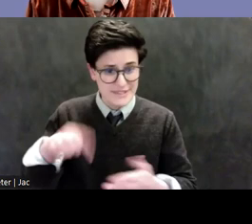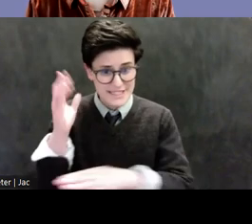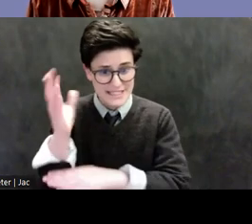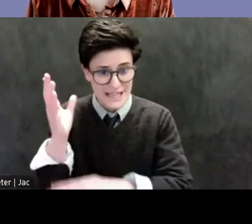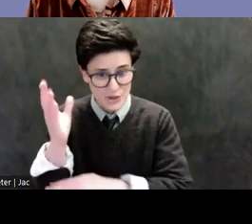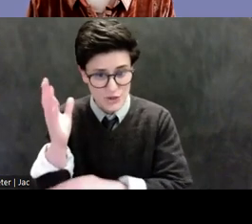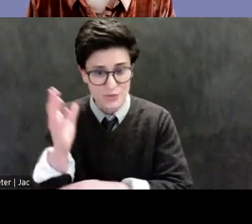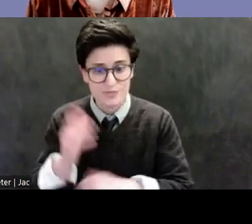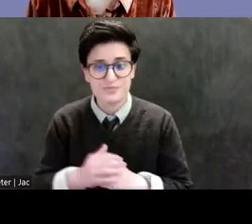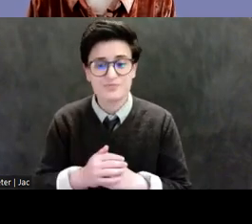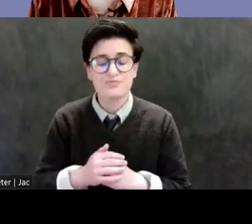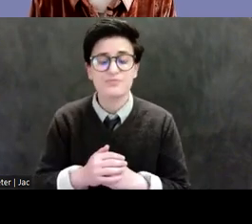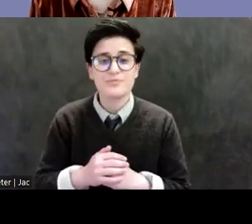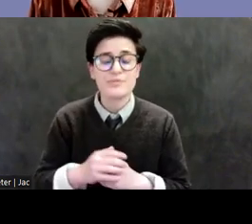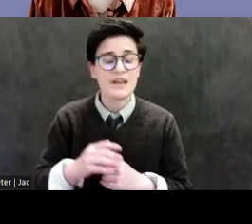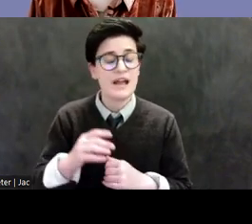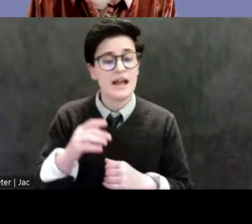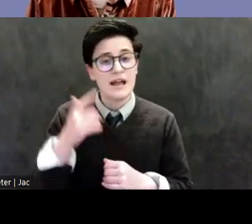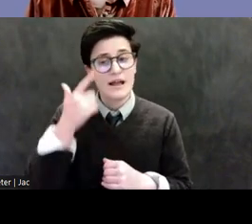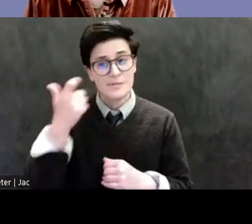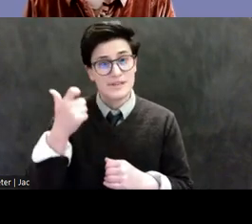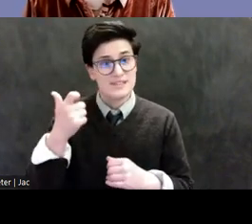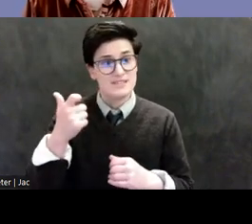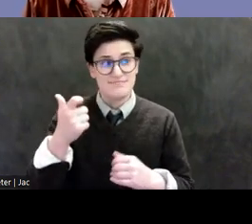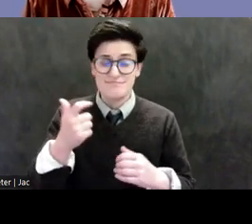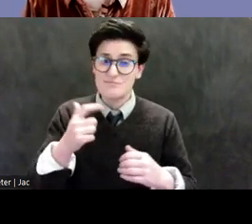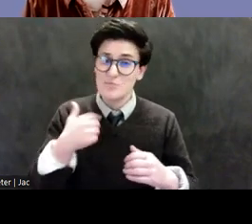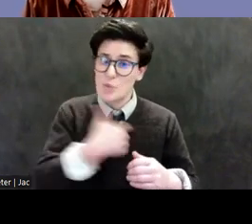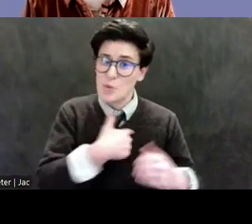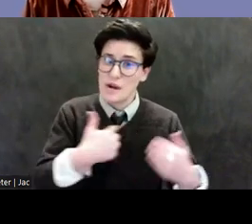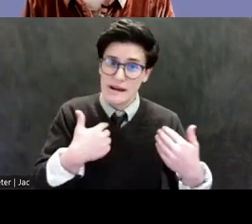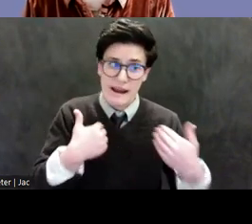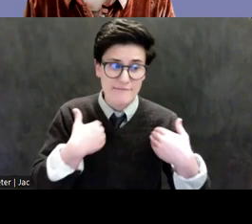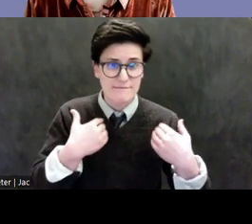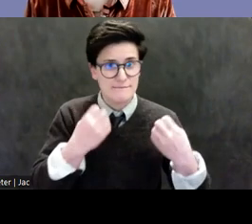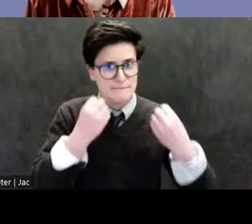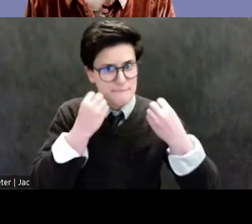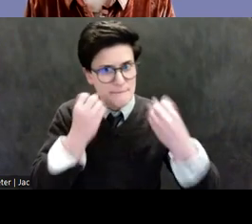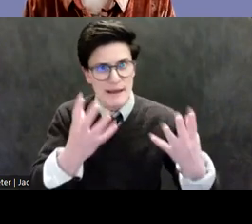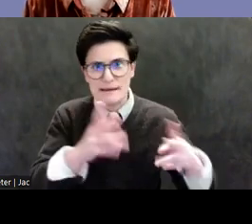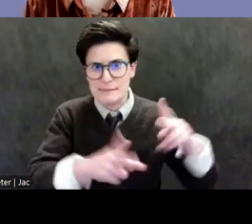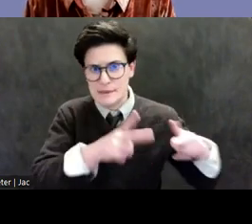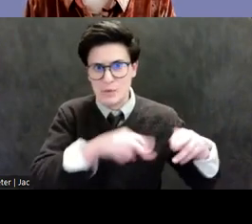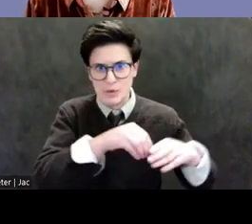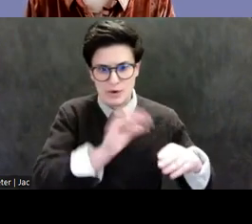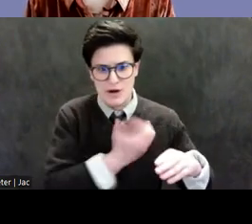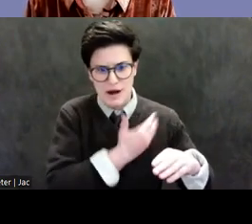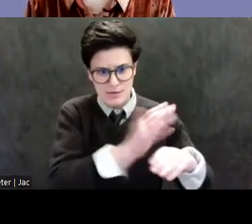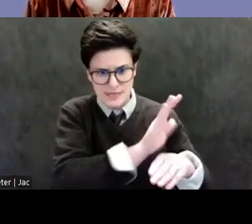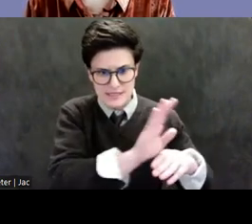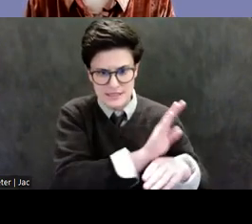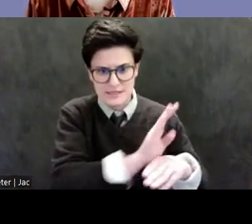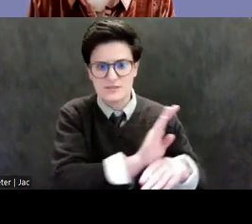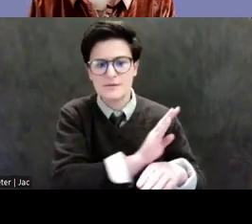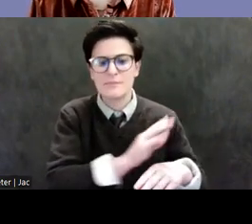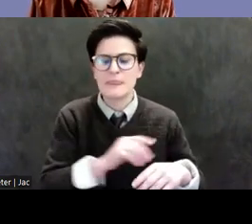is a tragically crowded field, to me, no single figure looms as large over one civilization's wholesale